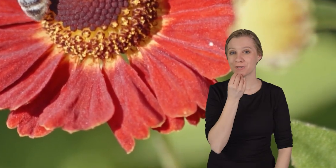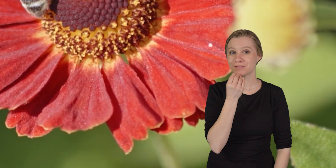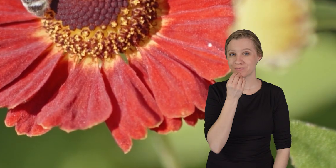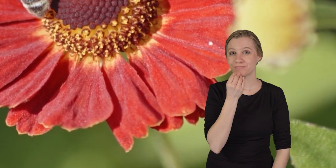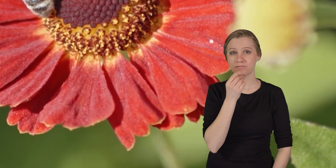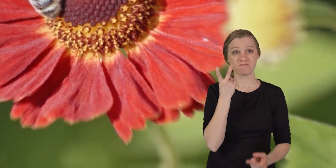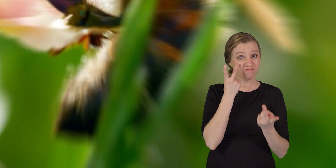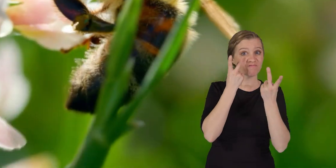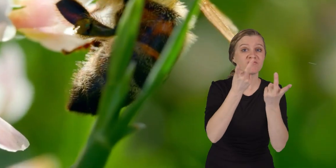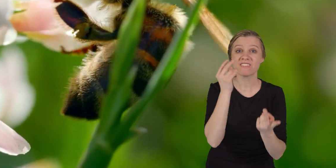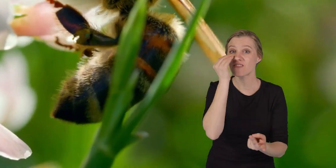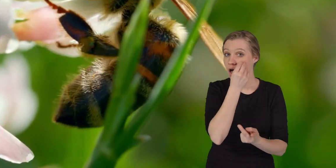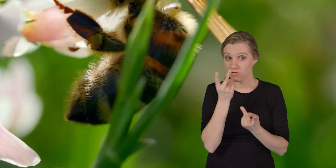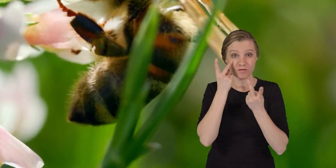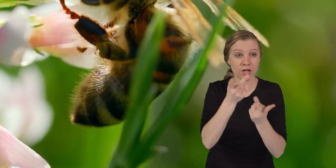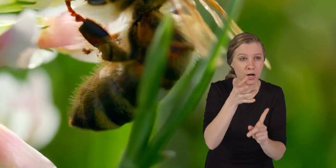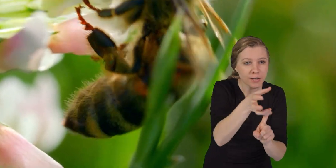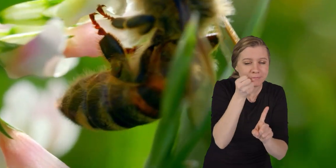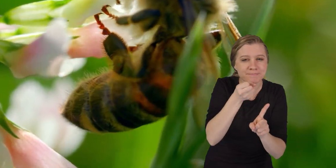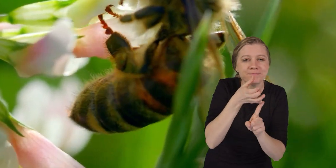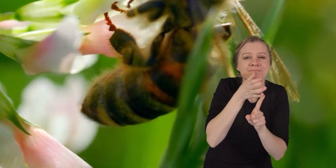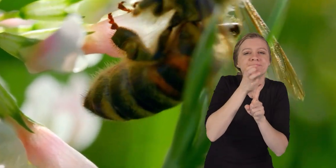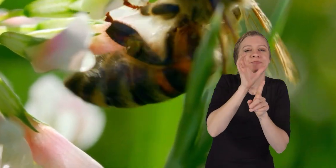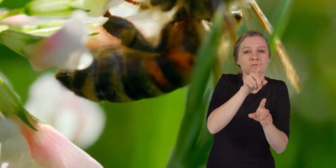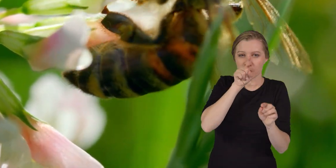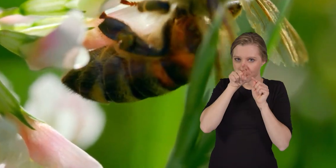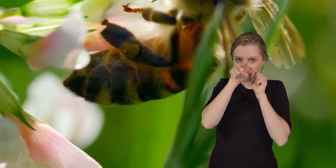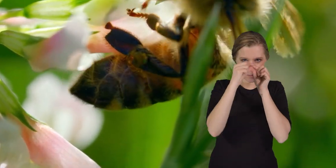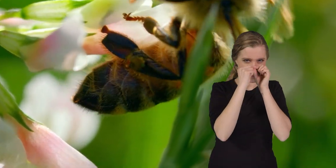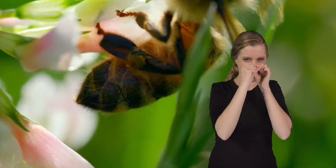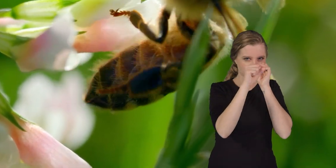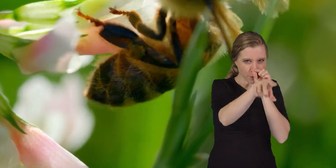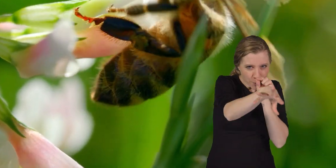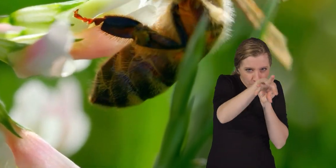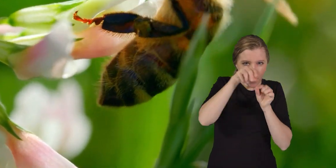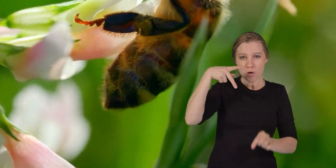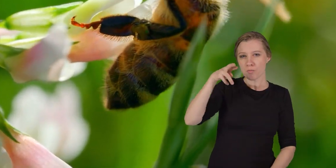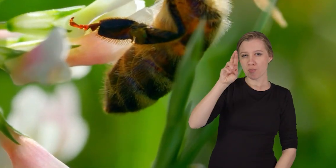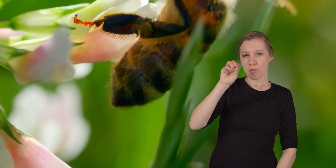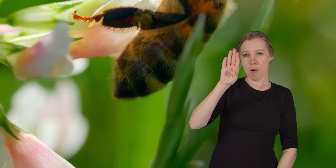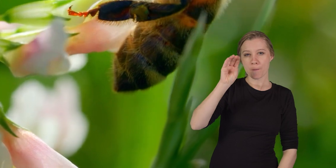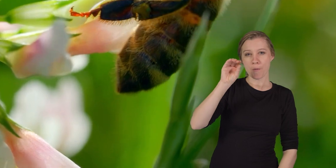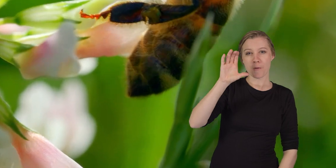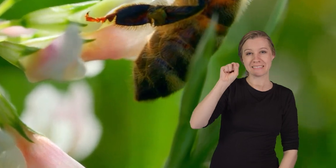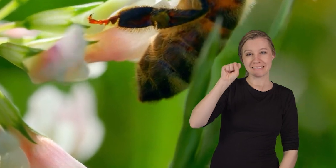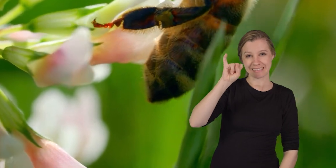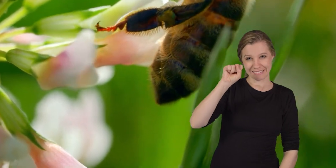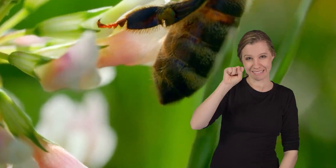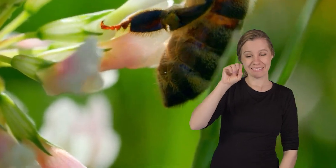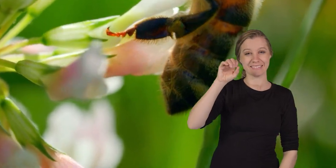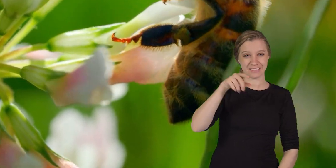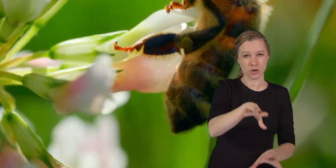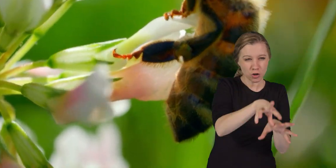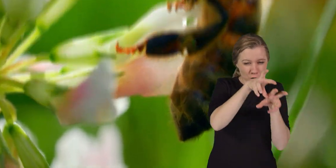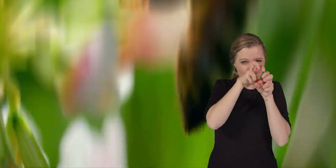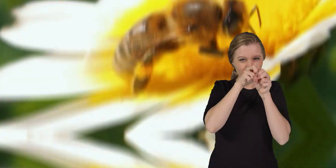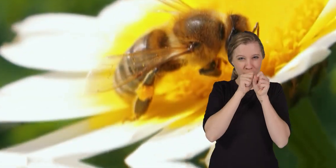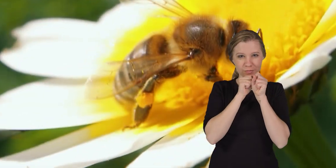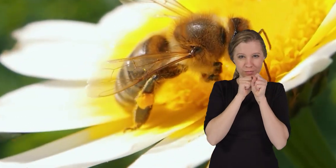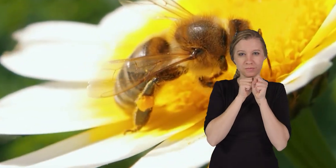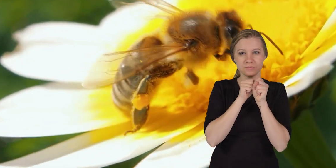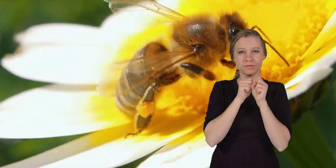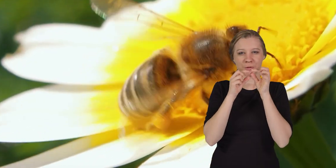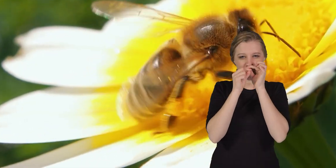at gathering food. When they visit flowers to get nectar, they use a long straw-like tongue called a proboscis.